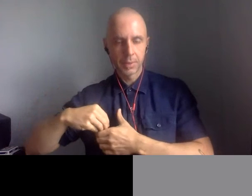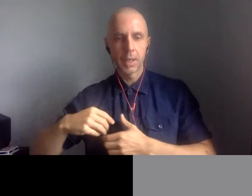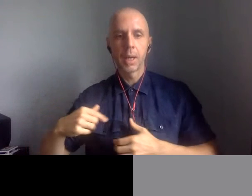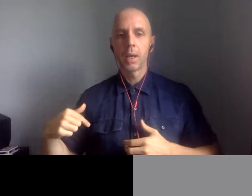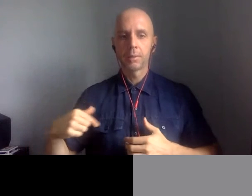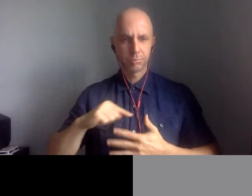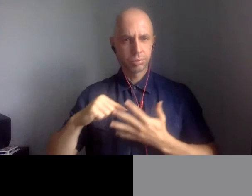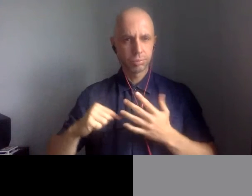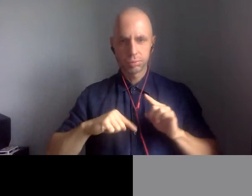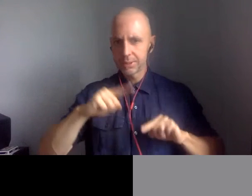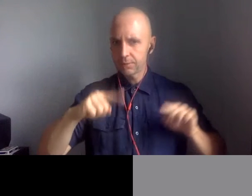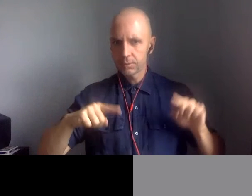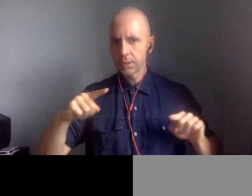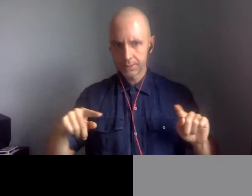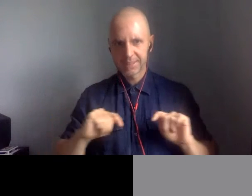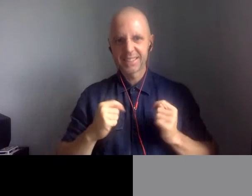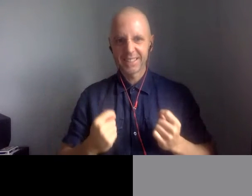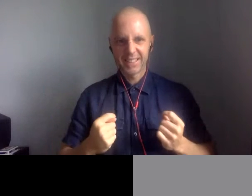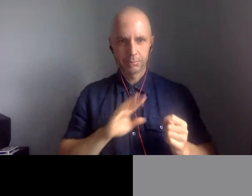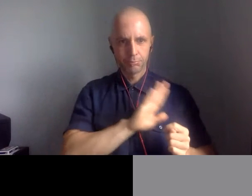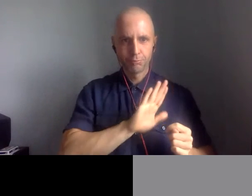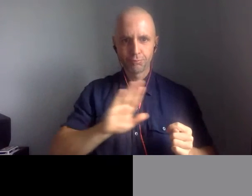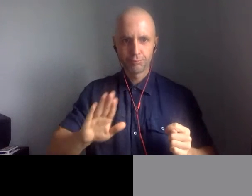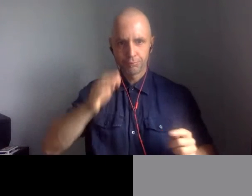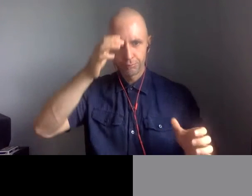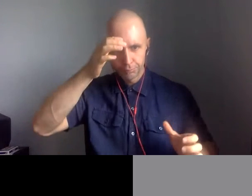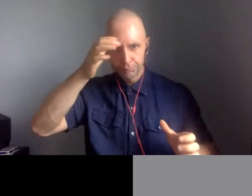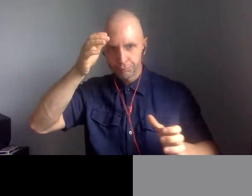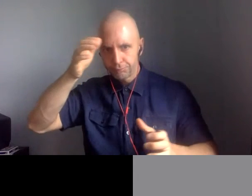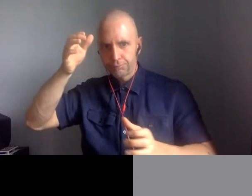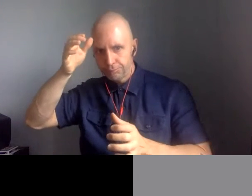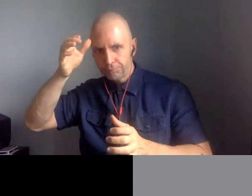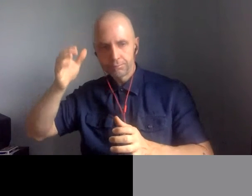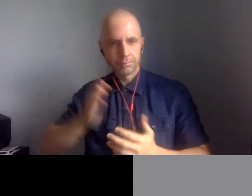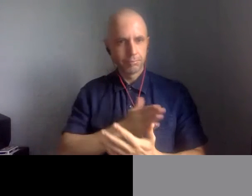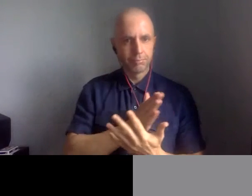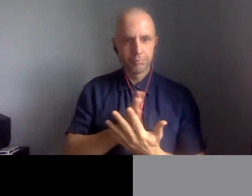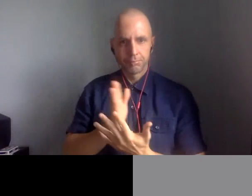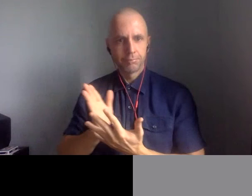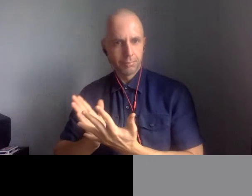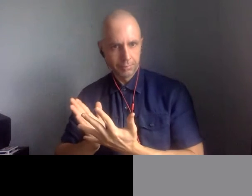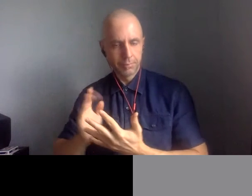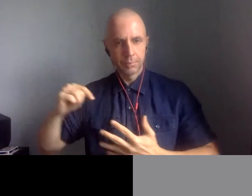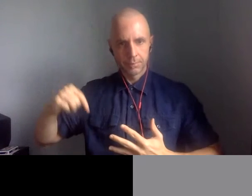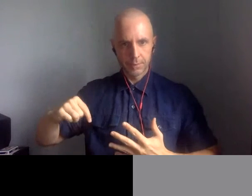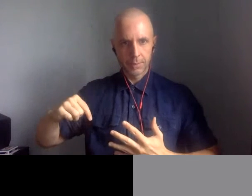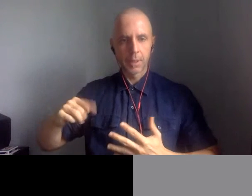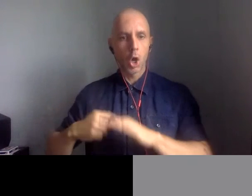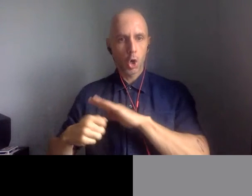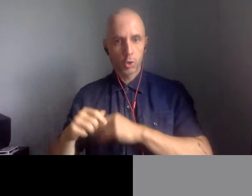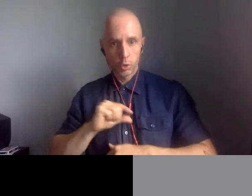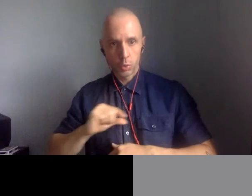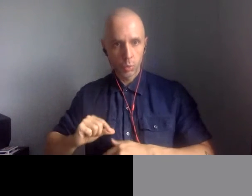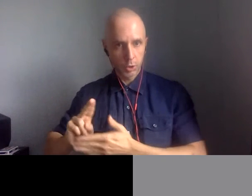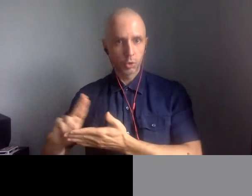content as well to create a course that, you know, reflected our specializations. Over the